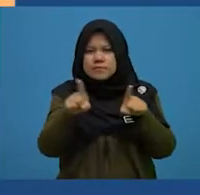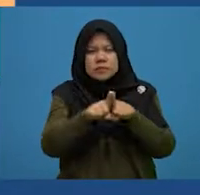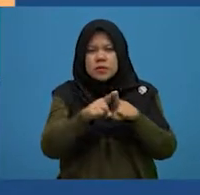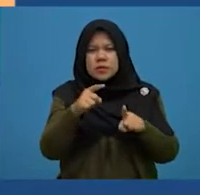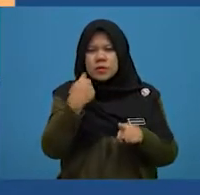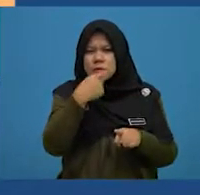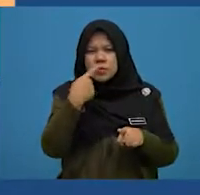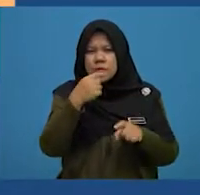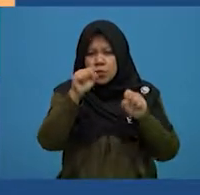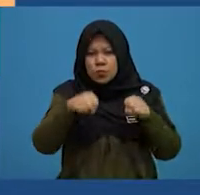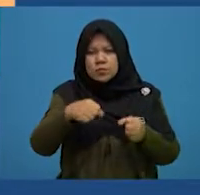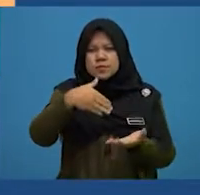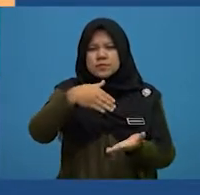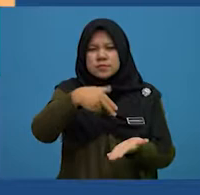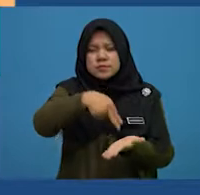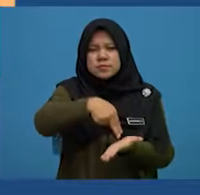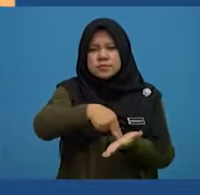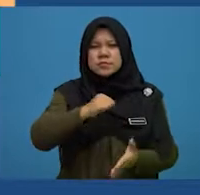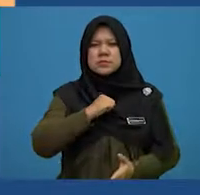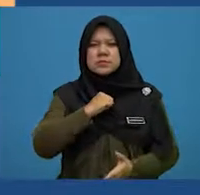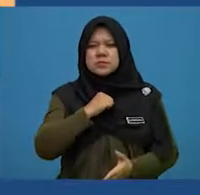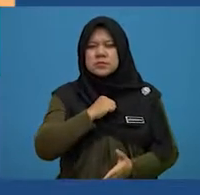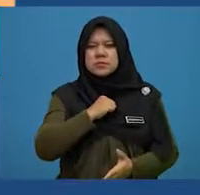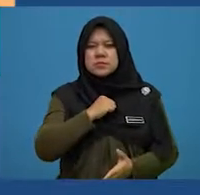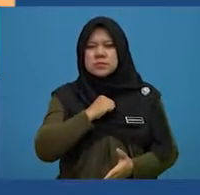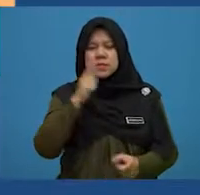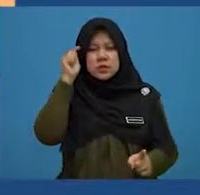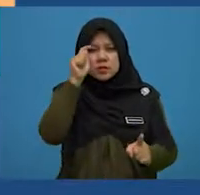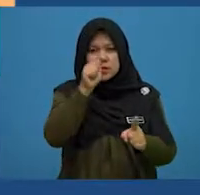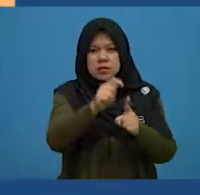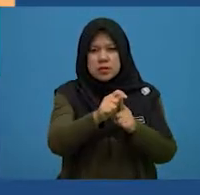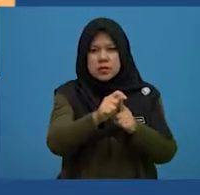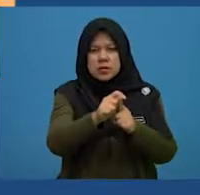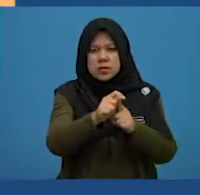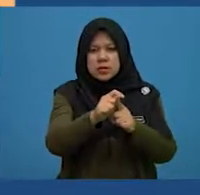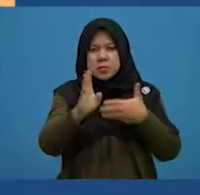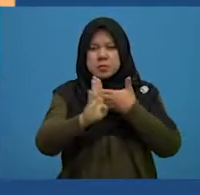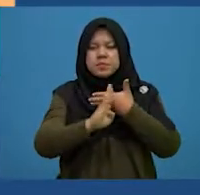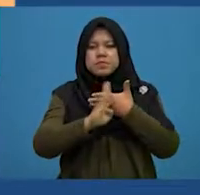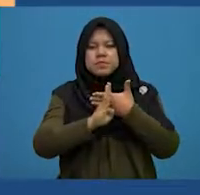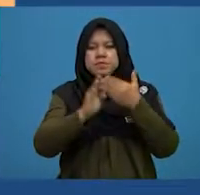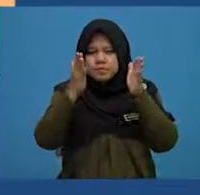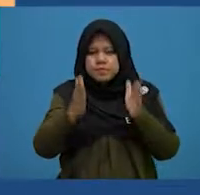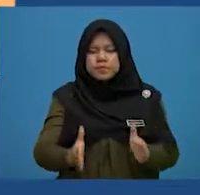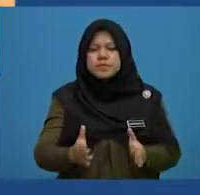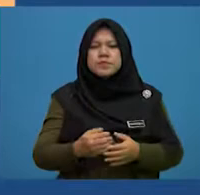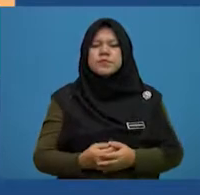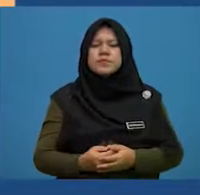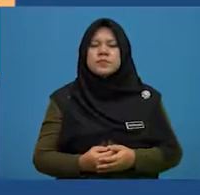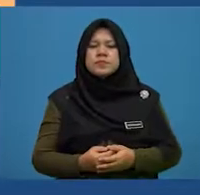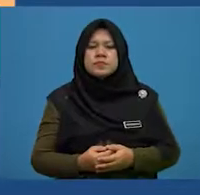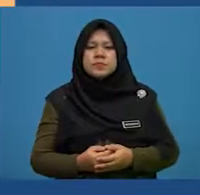who can stand up for themselves, tend to be the target of unethical or dangerous